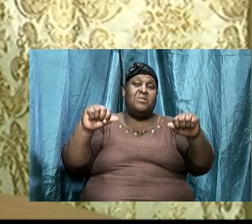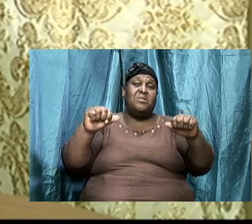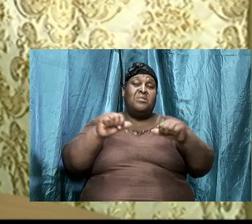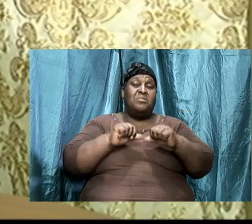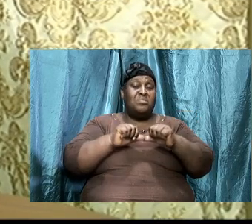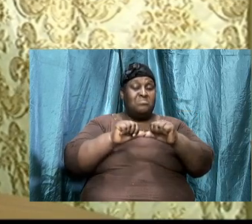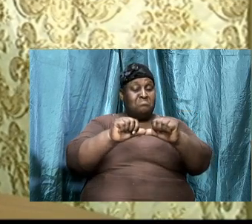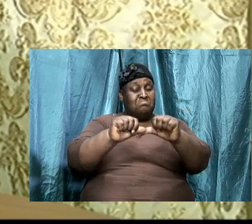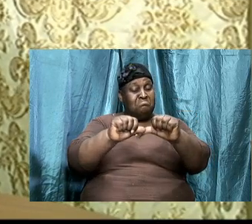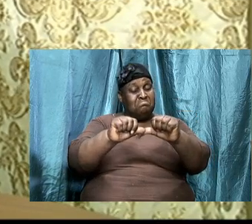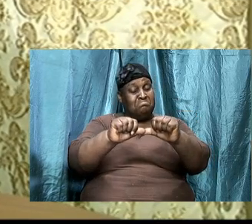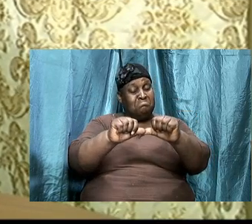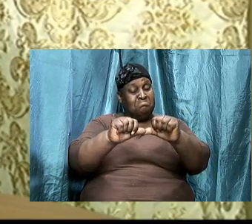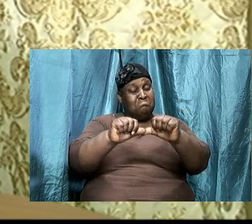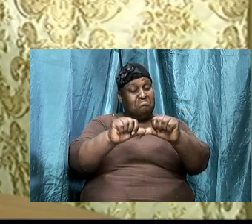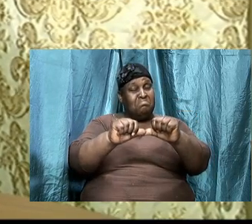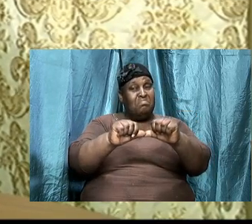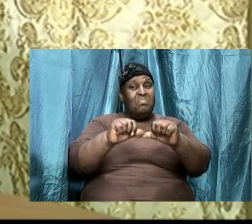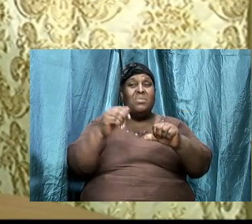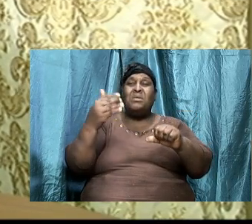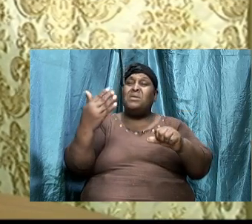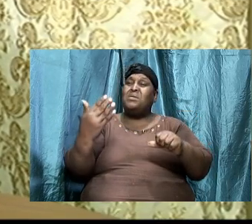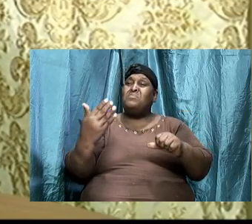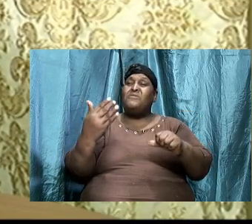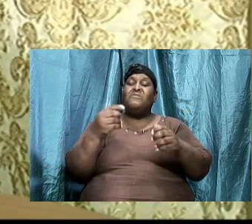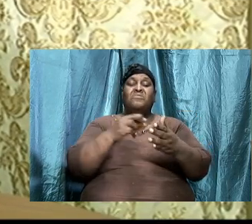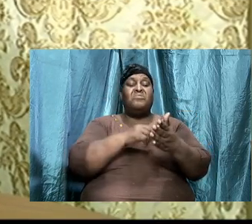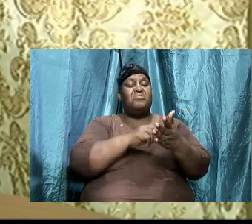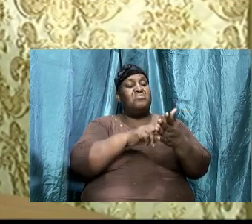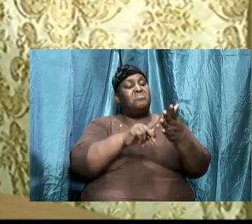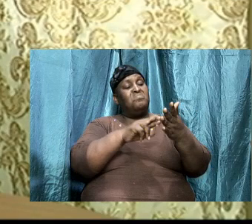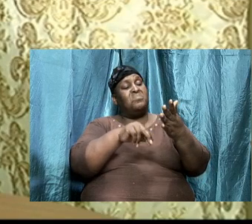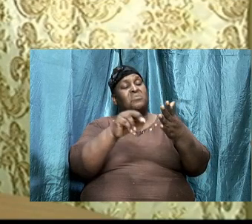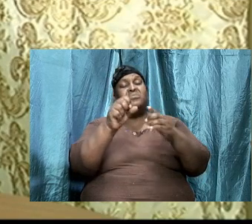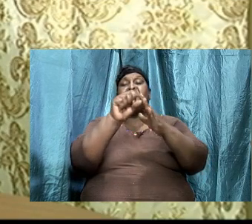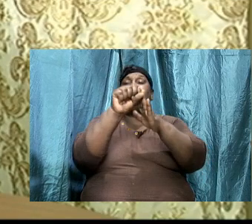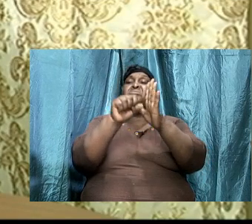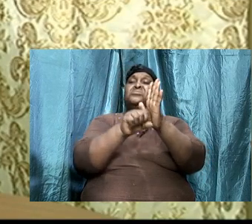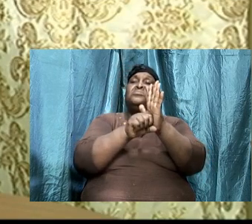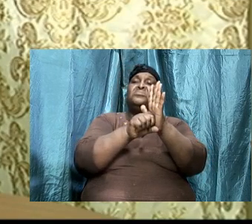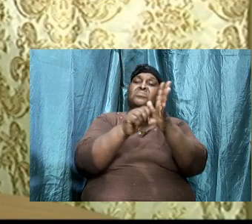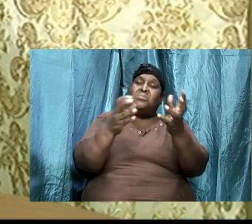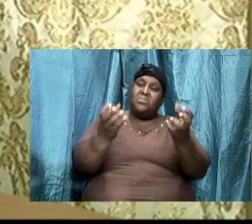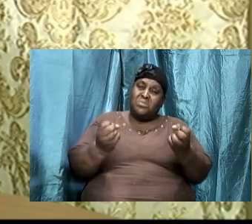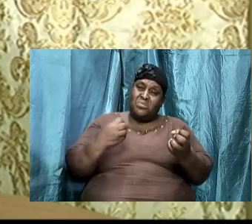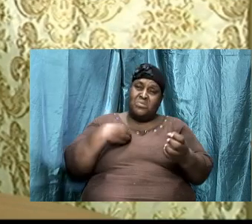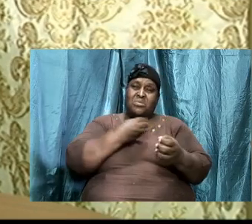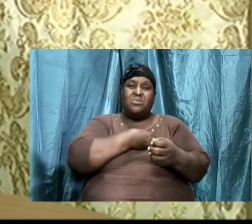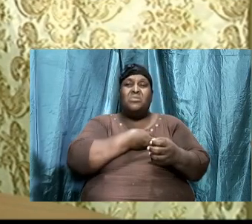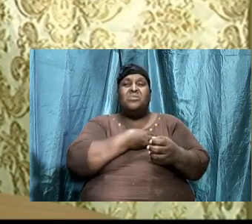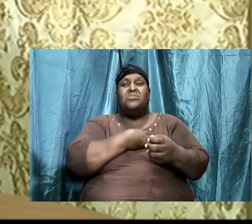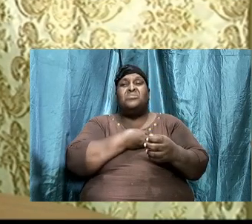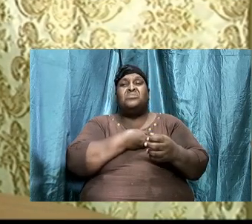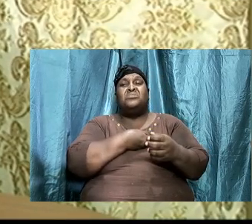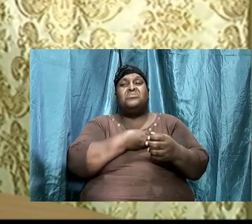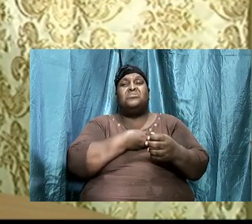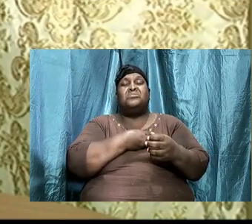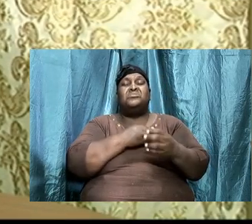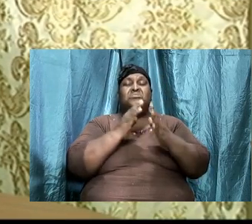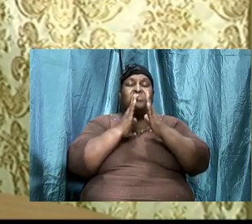Continue. Right. So before we even read the scriptures, you know, I just want us to read a word of prayer.